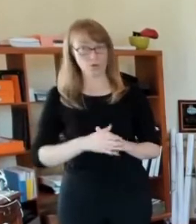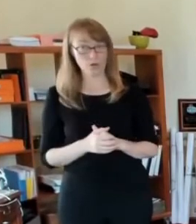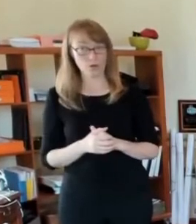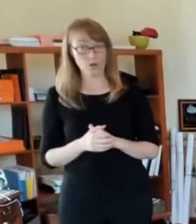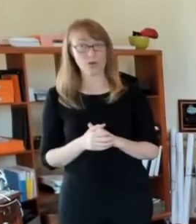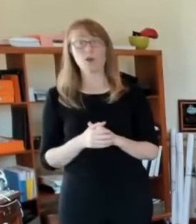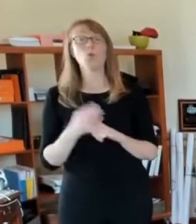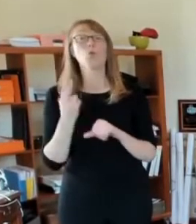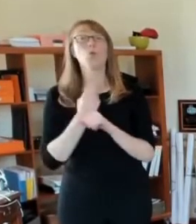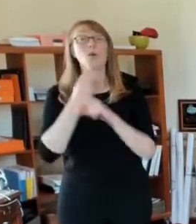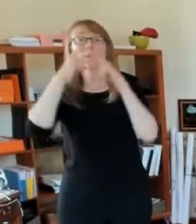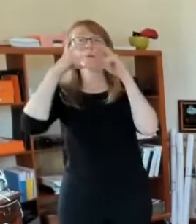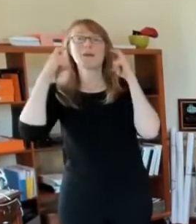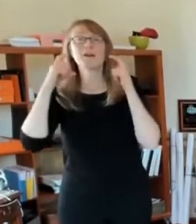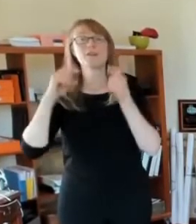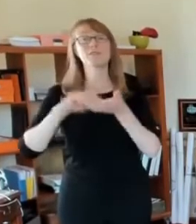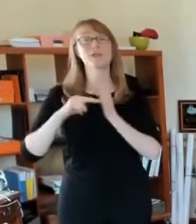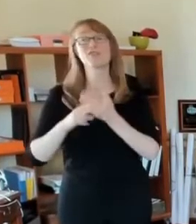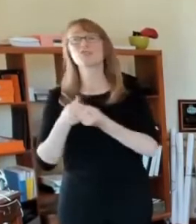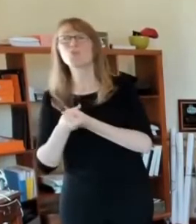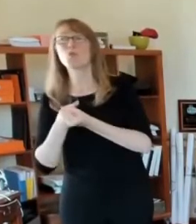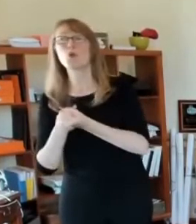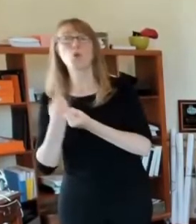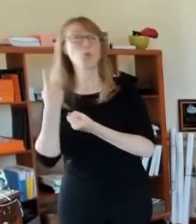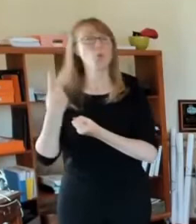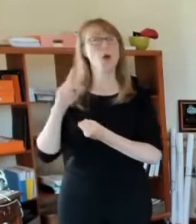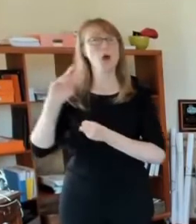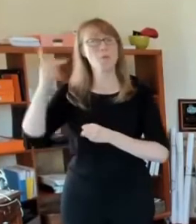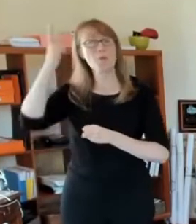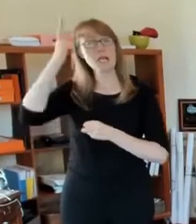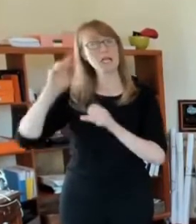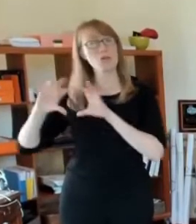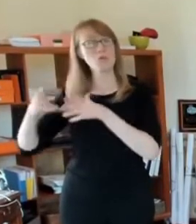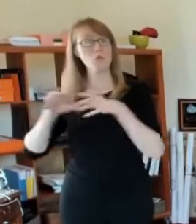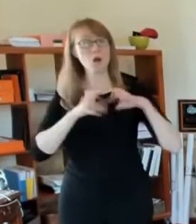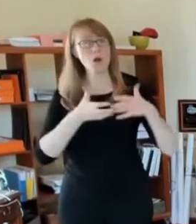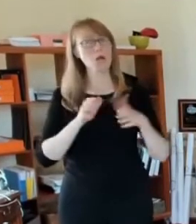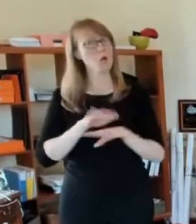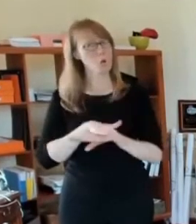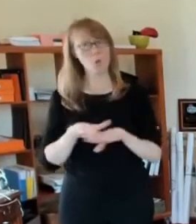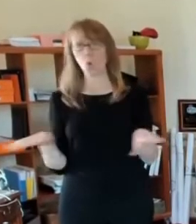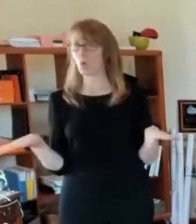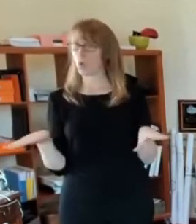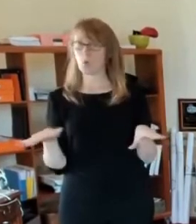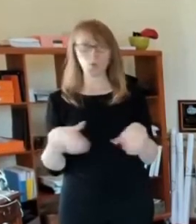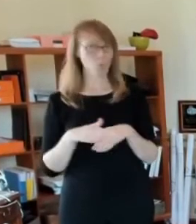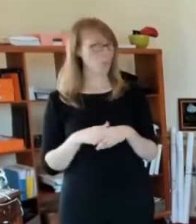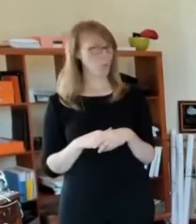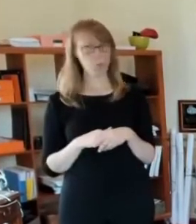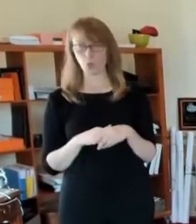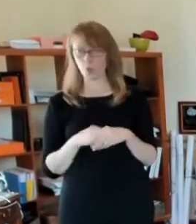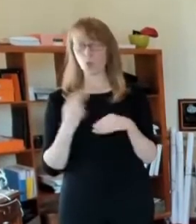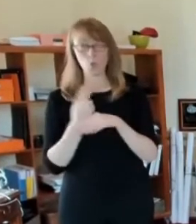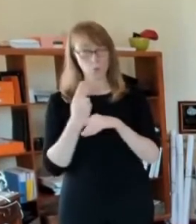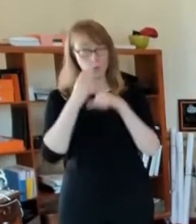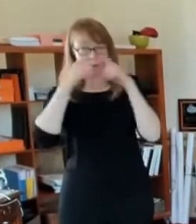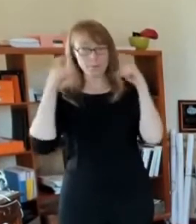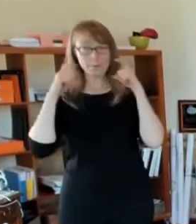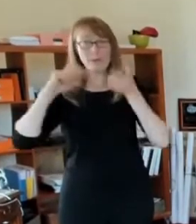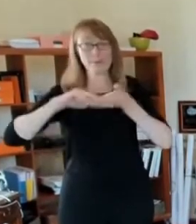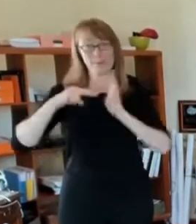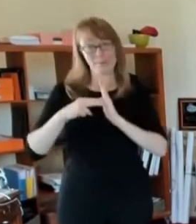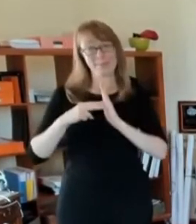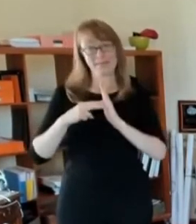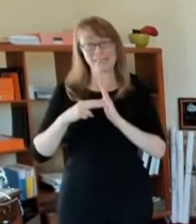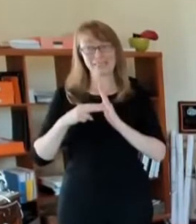a political issue. Please don't fall for that wearing a mask protects you from me and